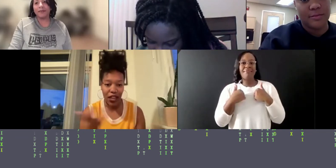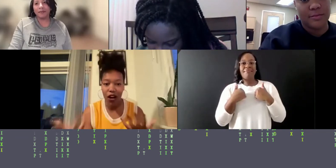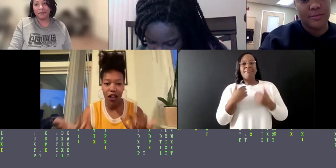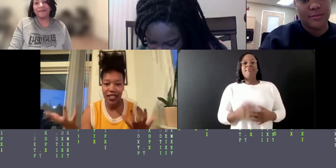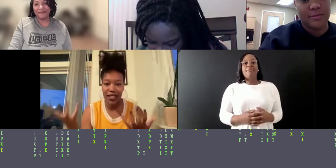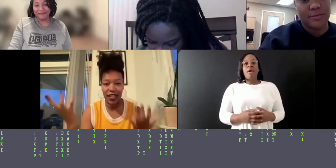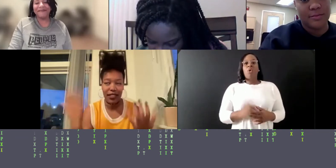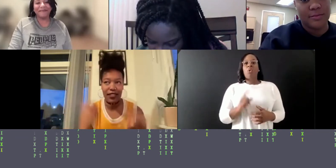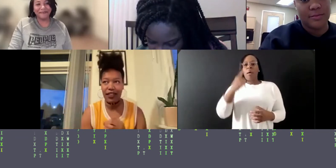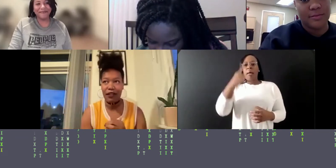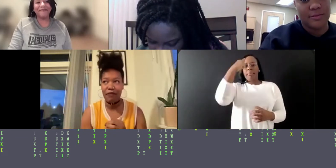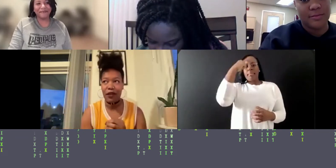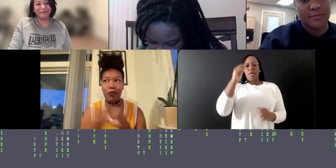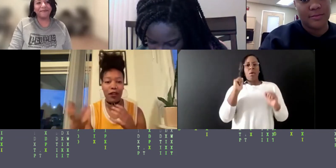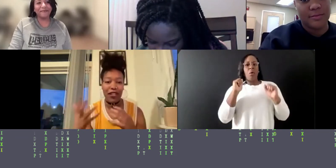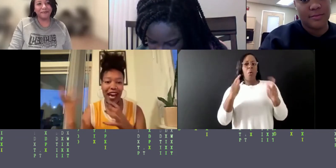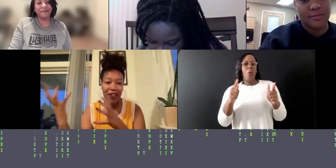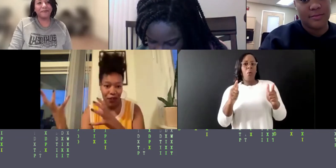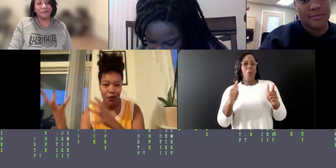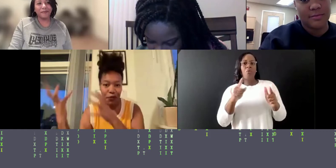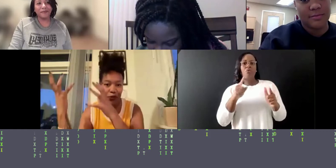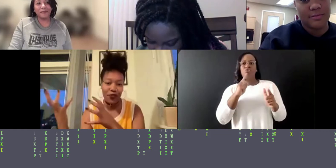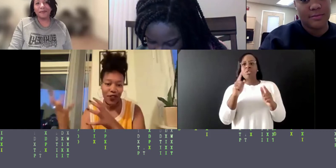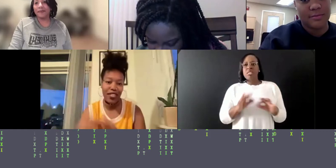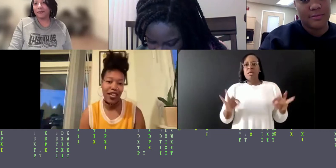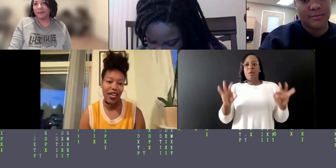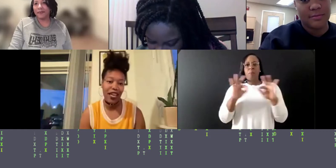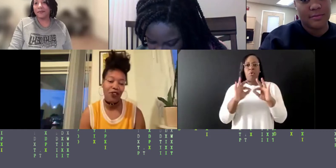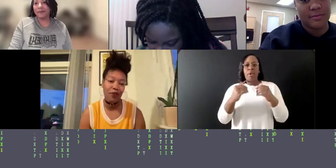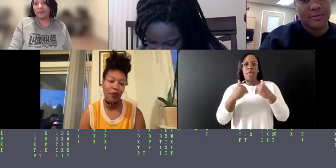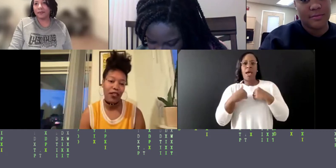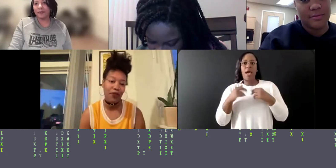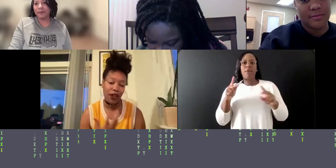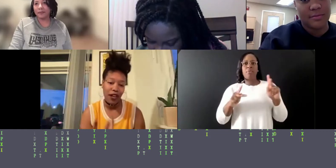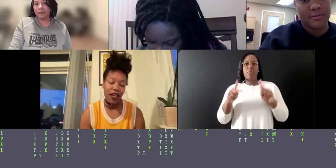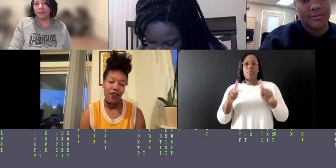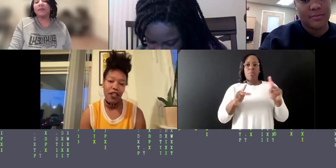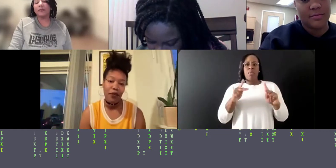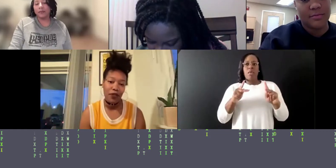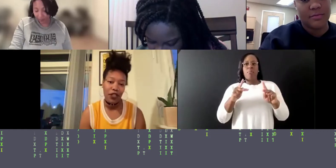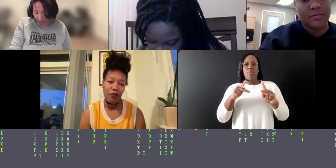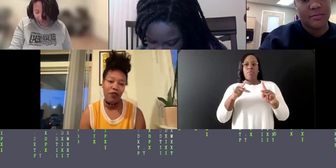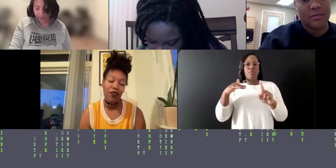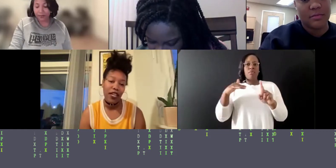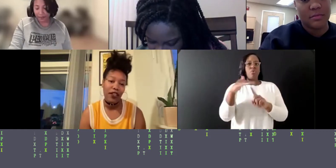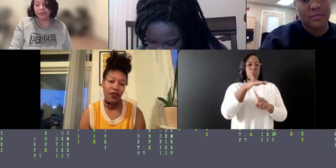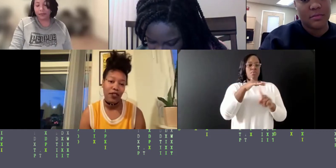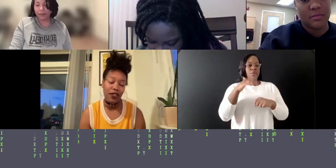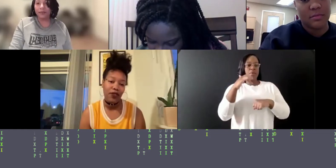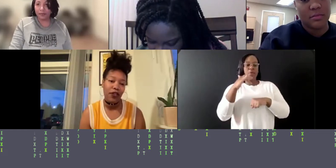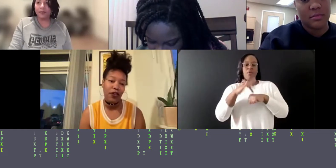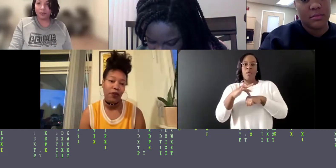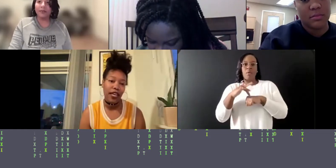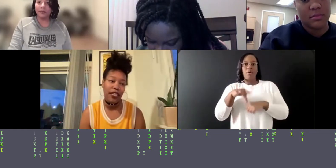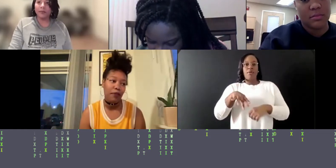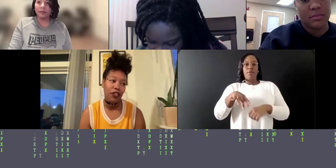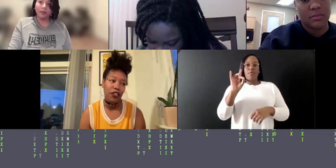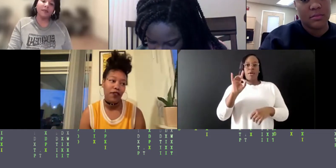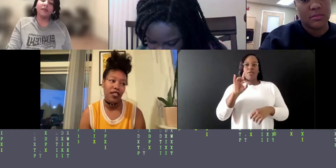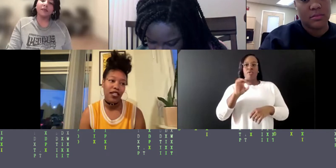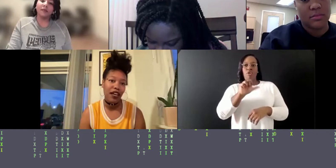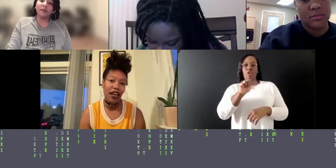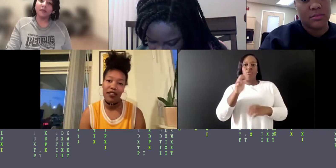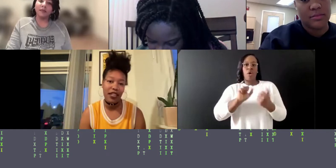Although I think all is important having people who are physically in your space or available to you, but finding those other ways,